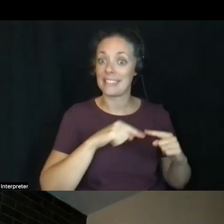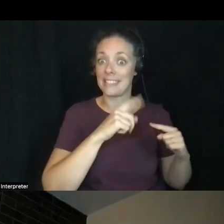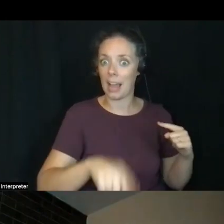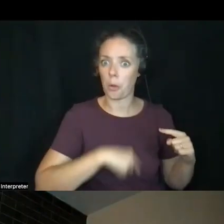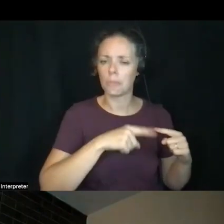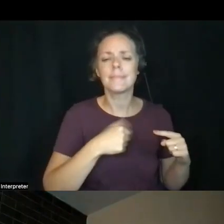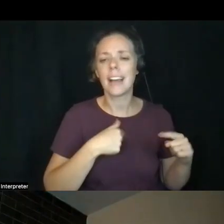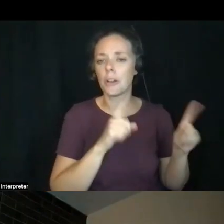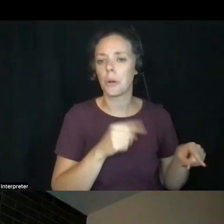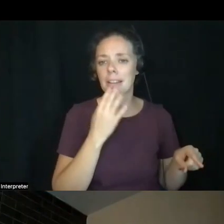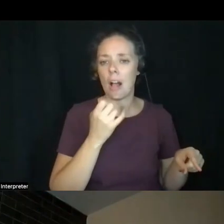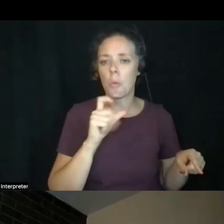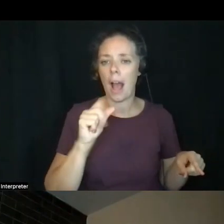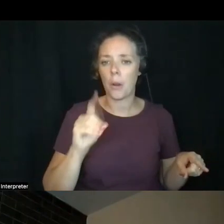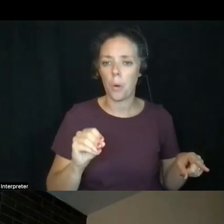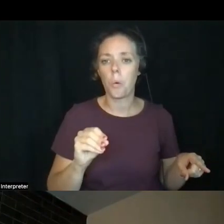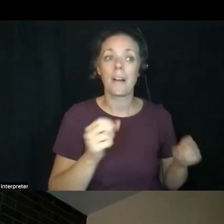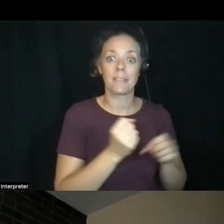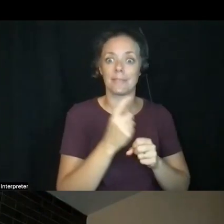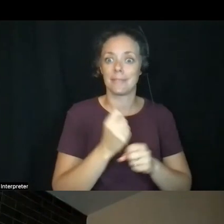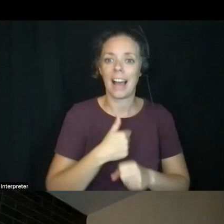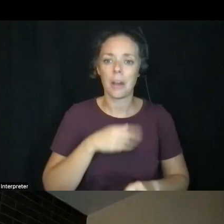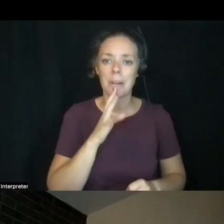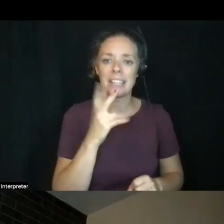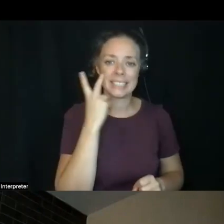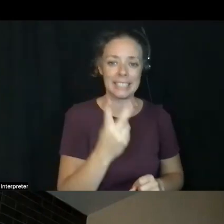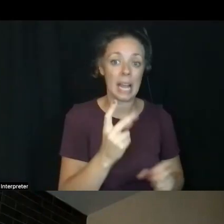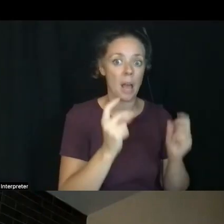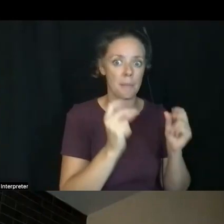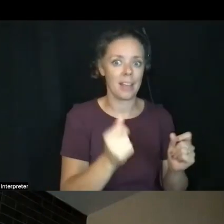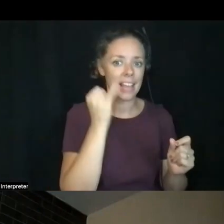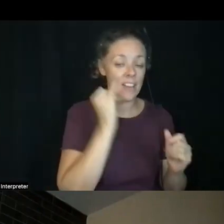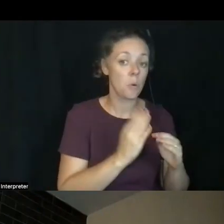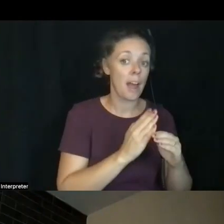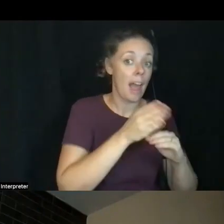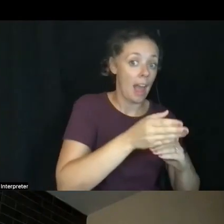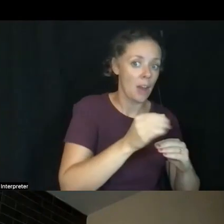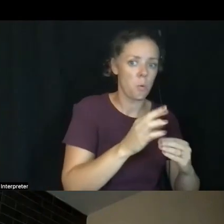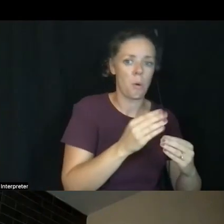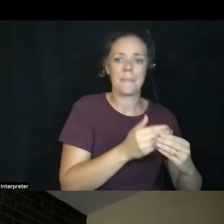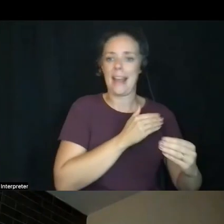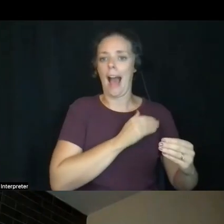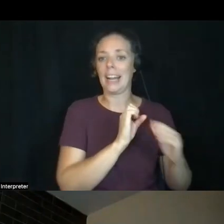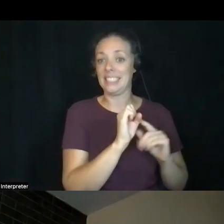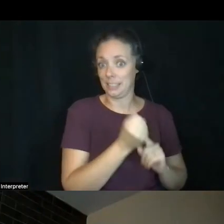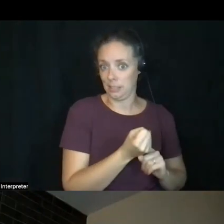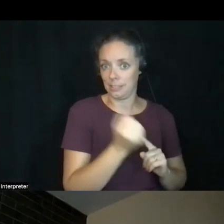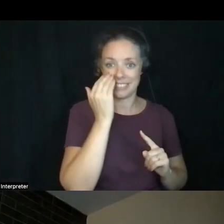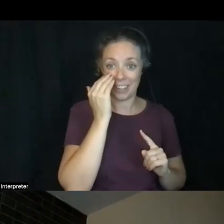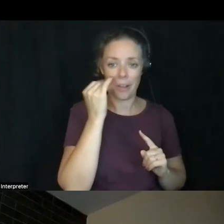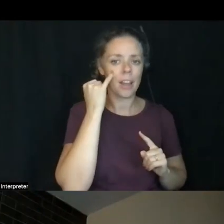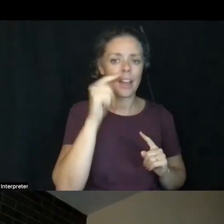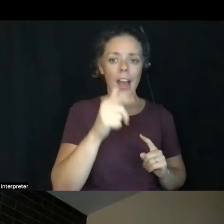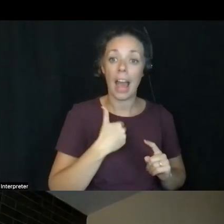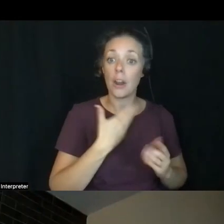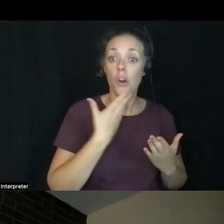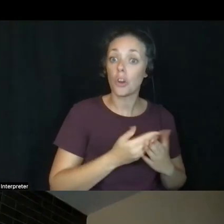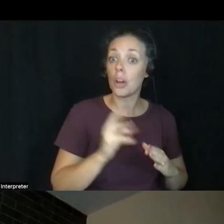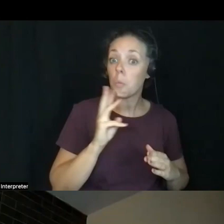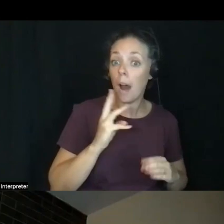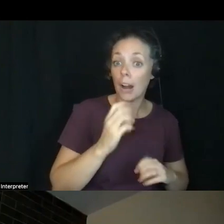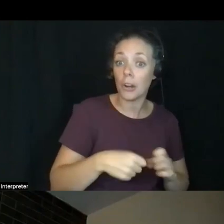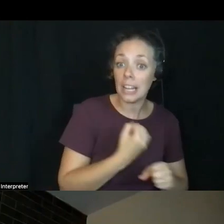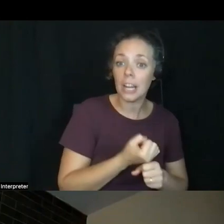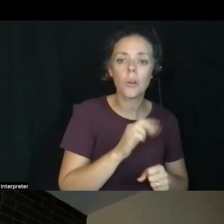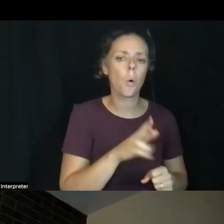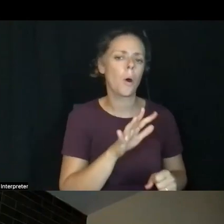every year and I can see immediately, are we ahead of season or behind season? Are things, have they had a good water year or has it been